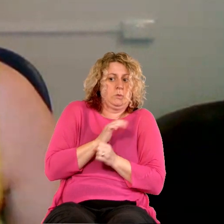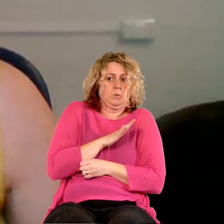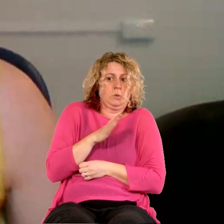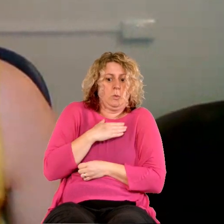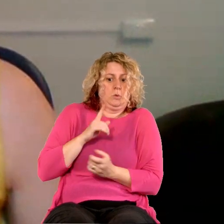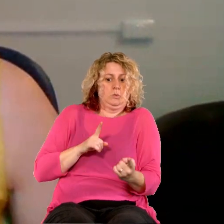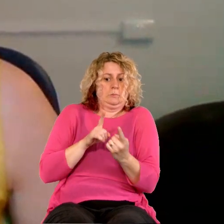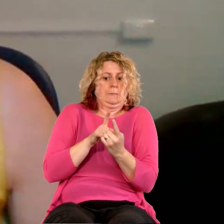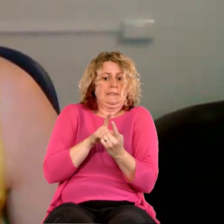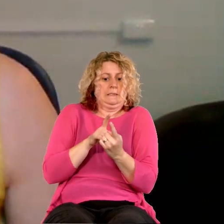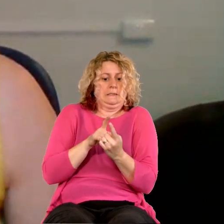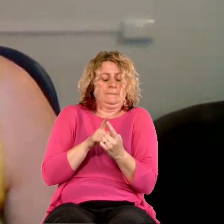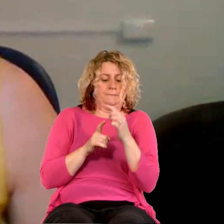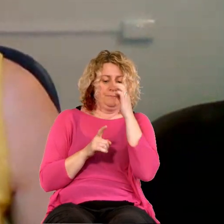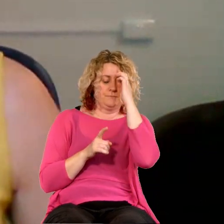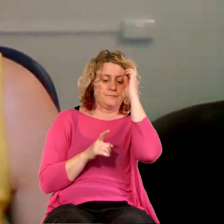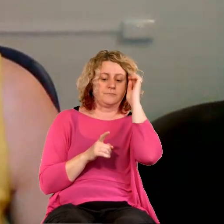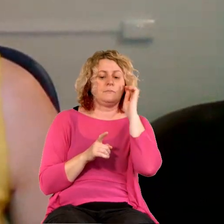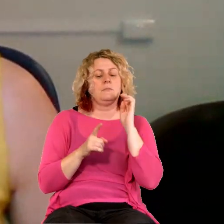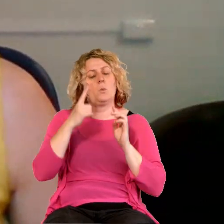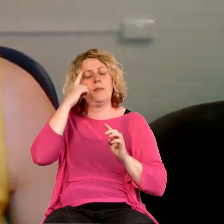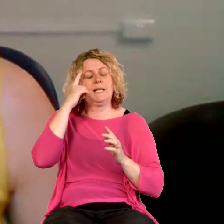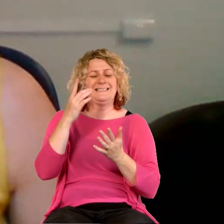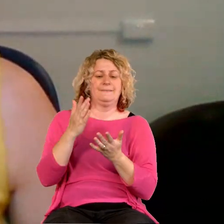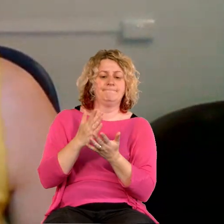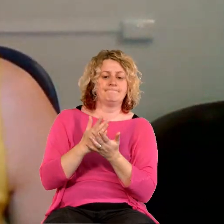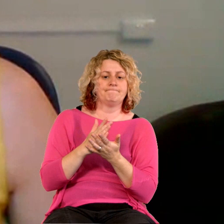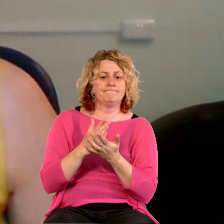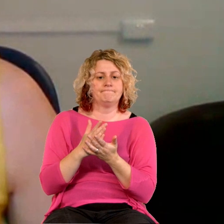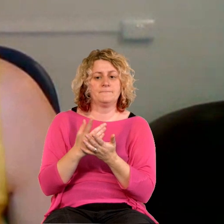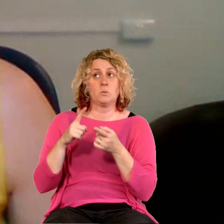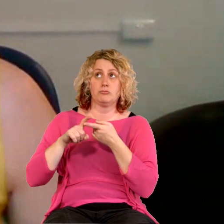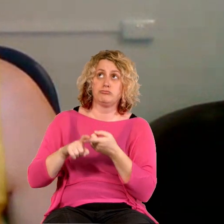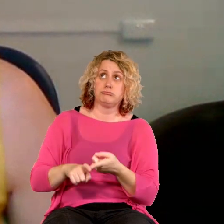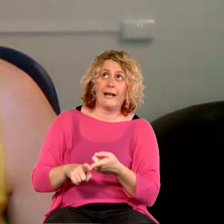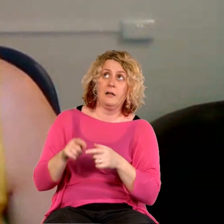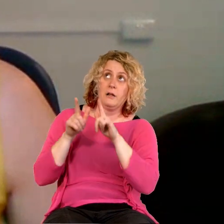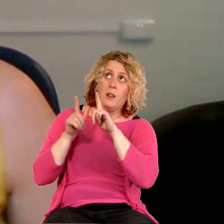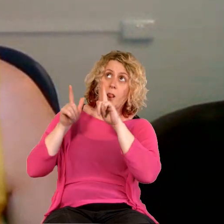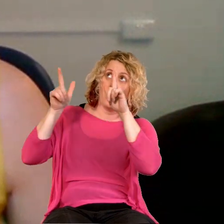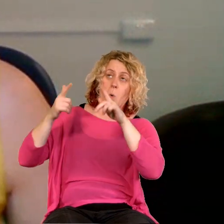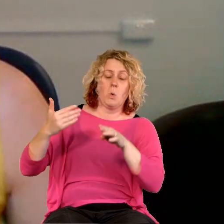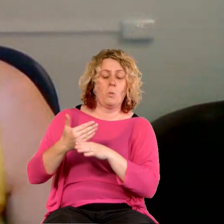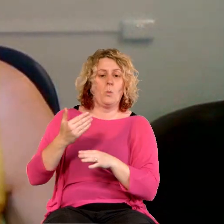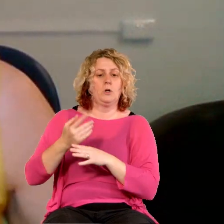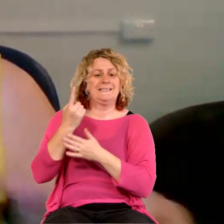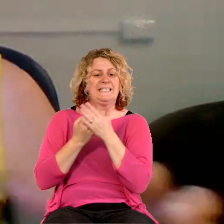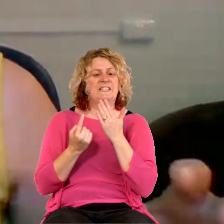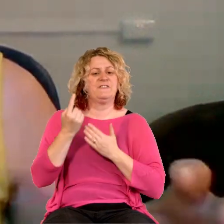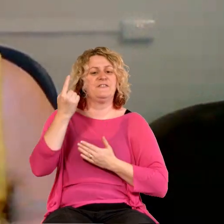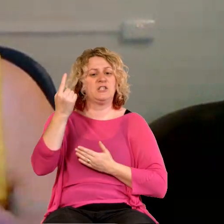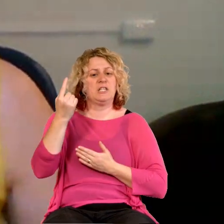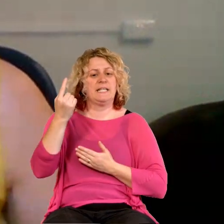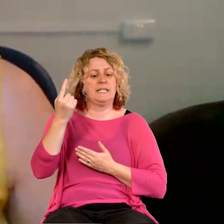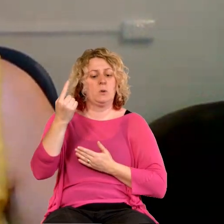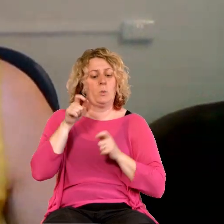to meet. So I think it's that sort of, we are relying on the fact that the Lord is working individually with people independently